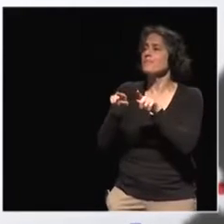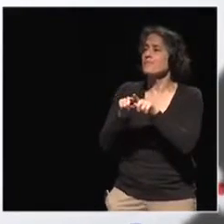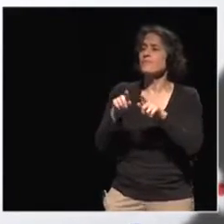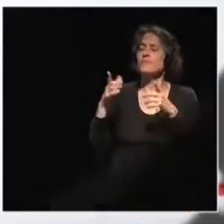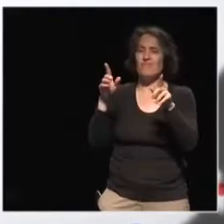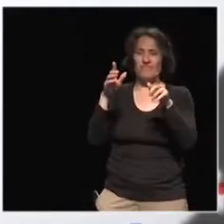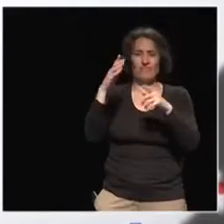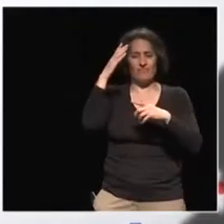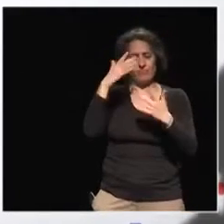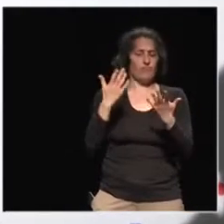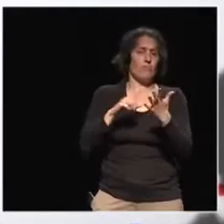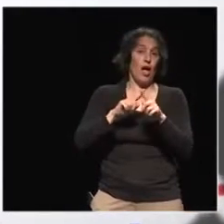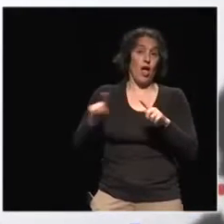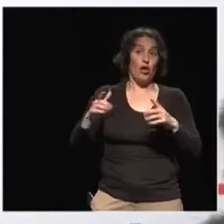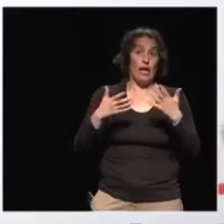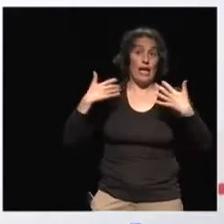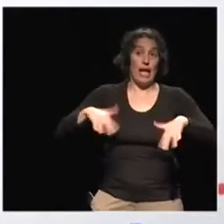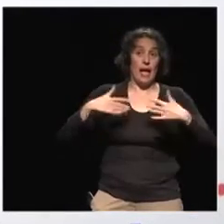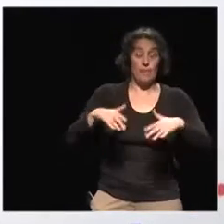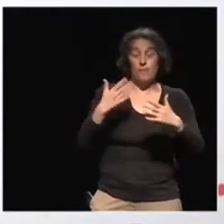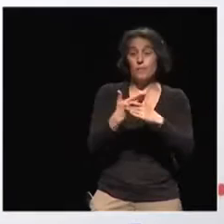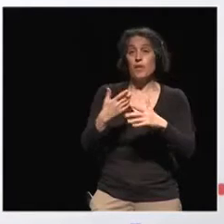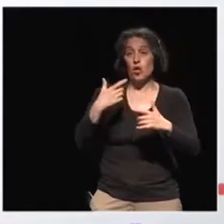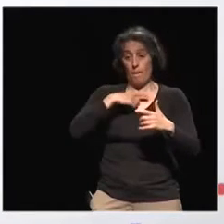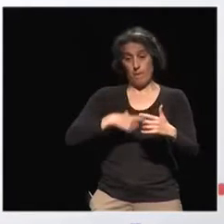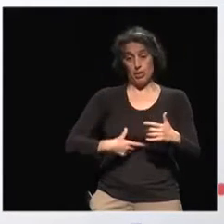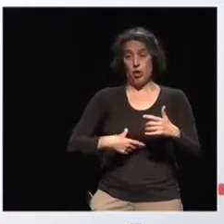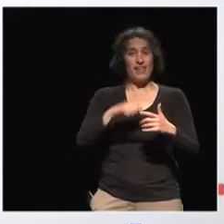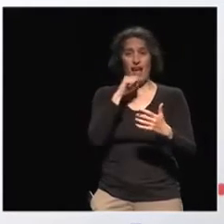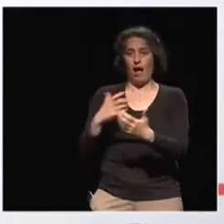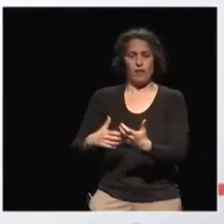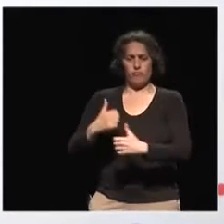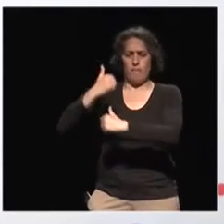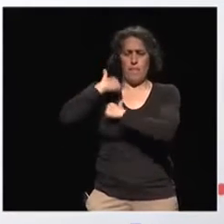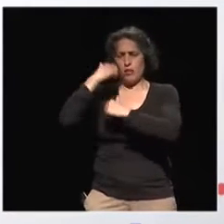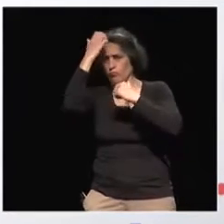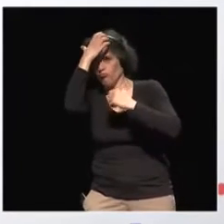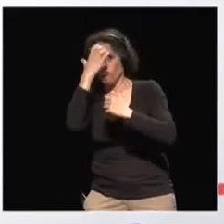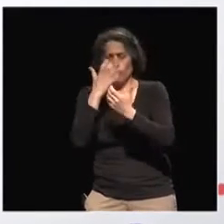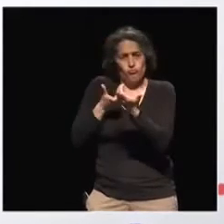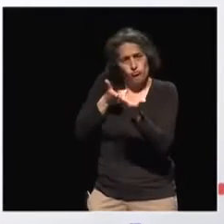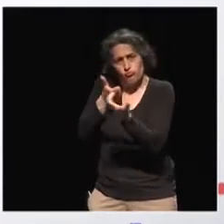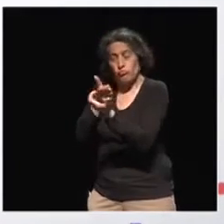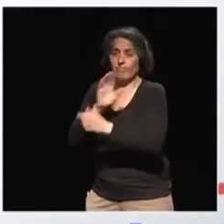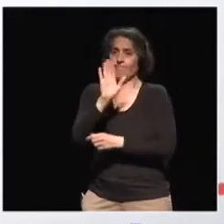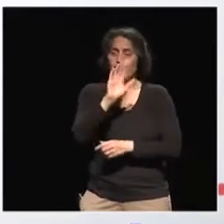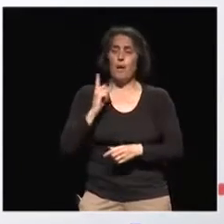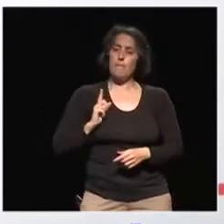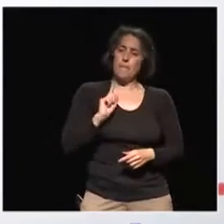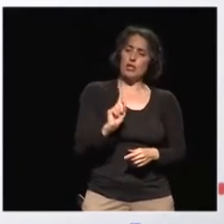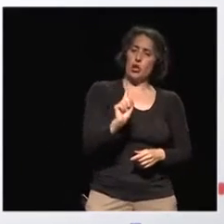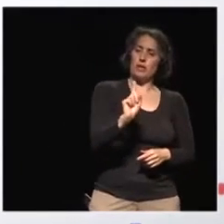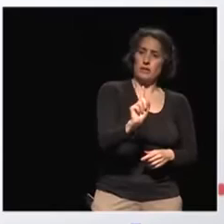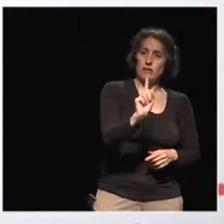war-torn zone. And you can choose whether you're a single, you're a family person, and then you're given basic